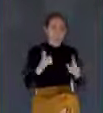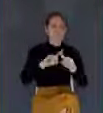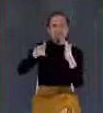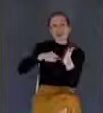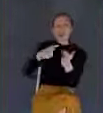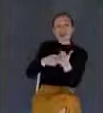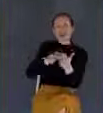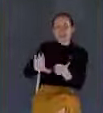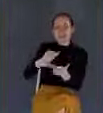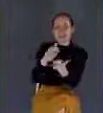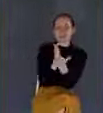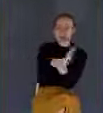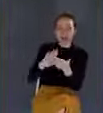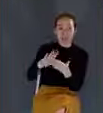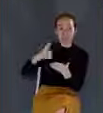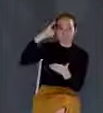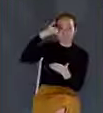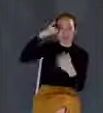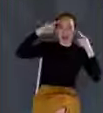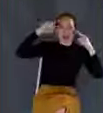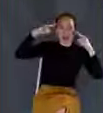communicate things to that human mind.